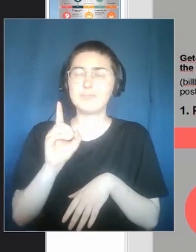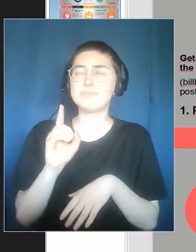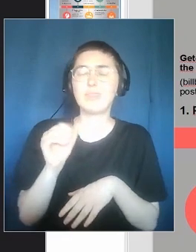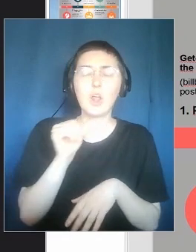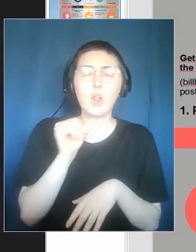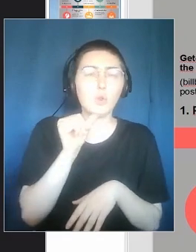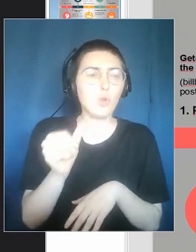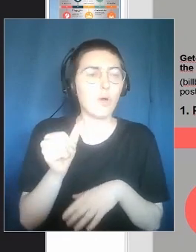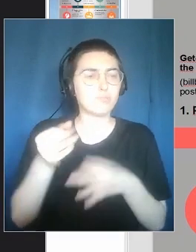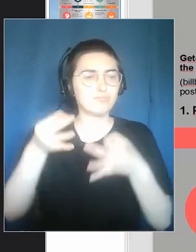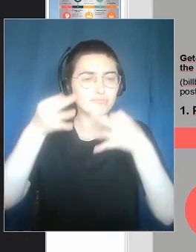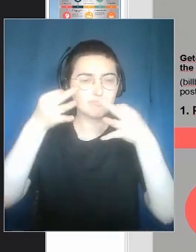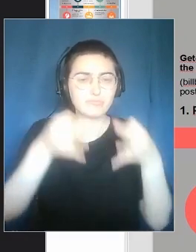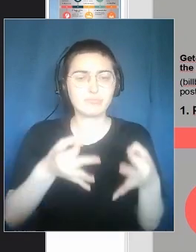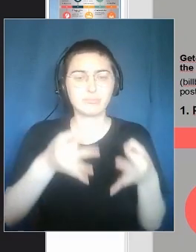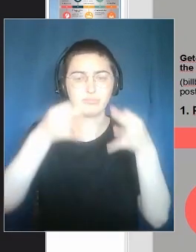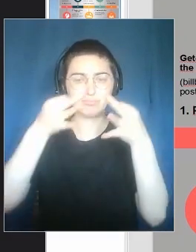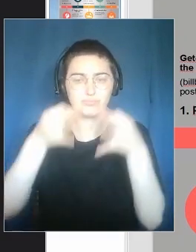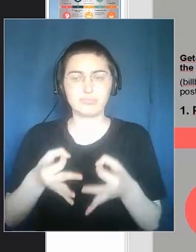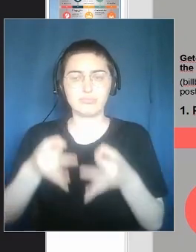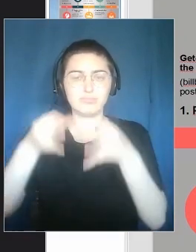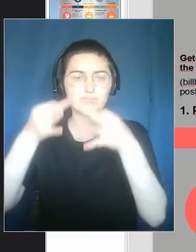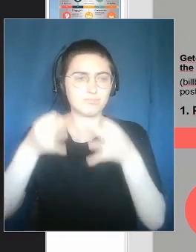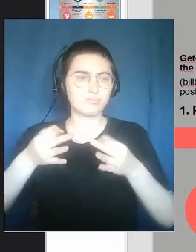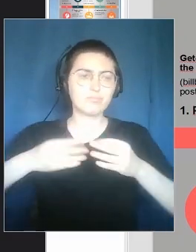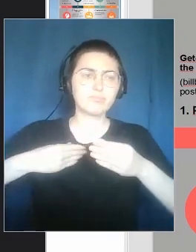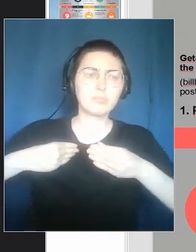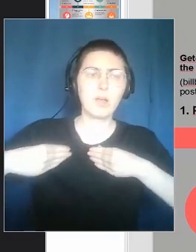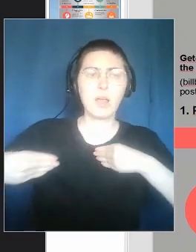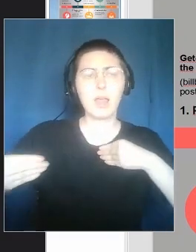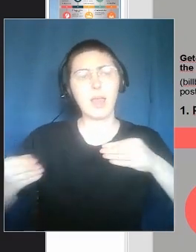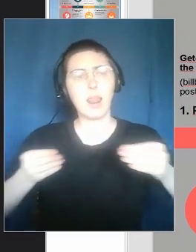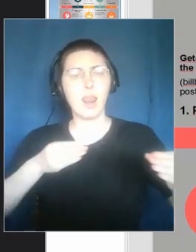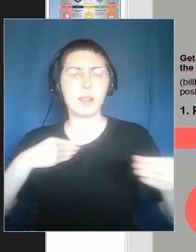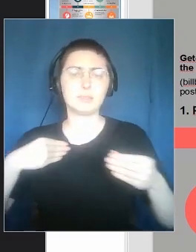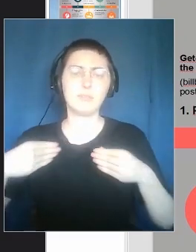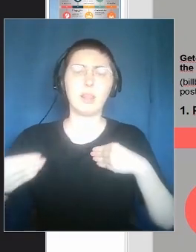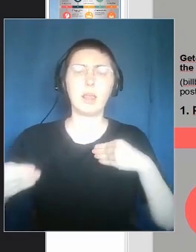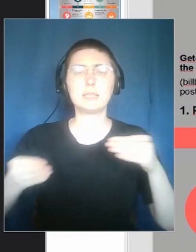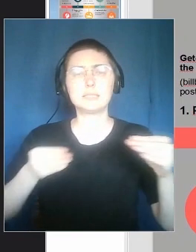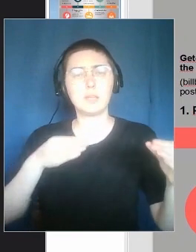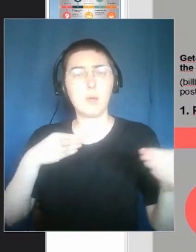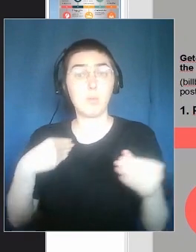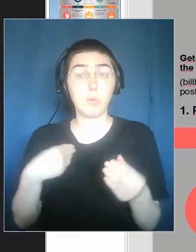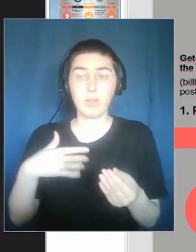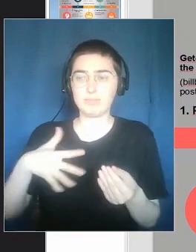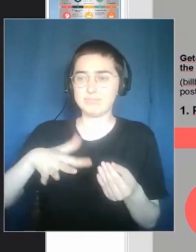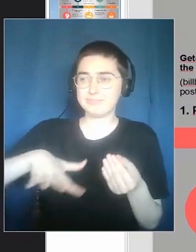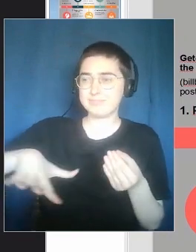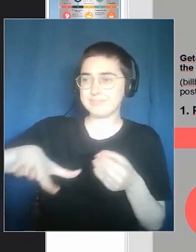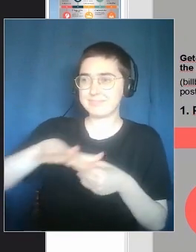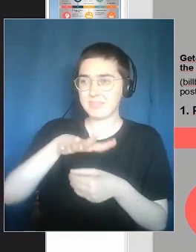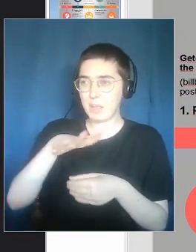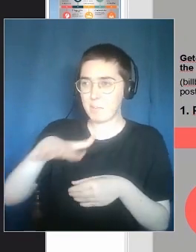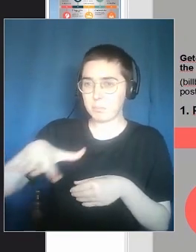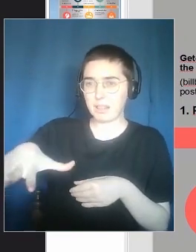a rigid method as you could assume by looking at the